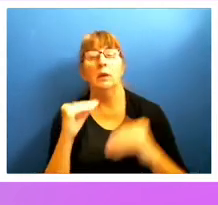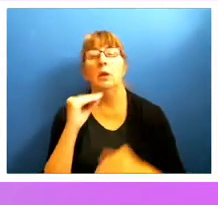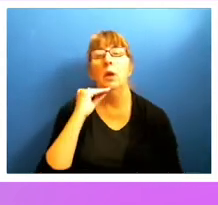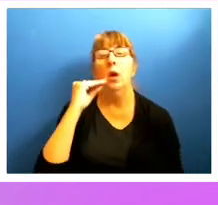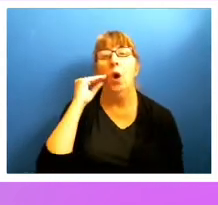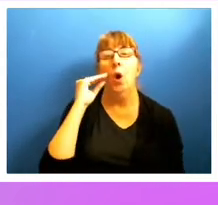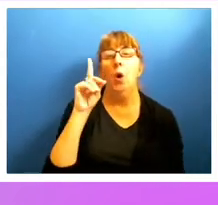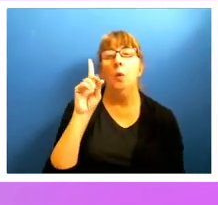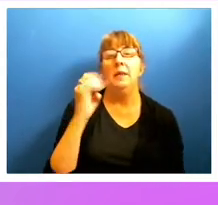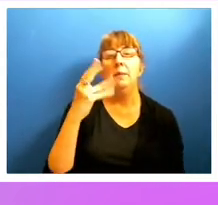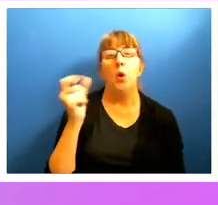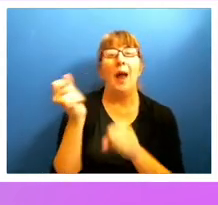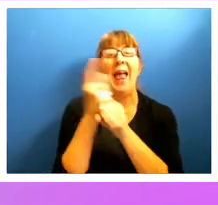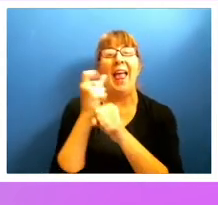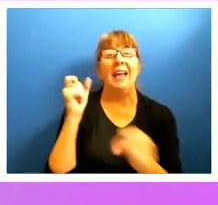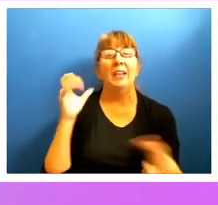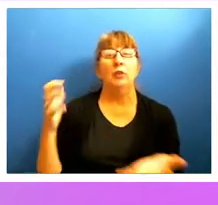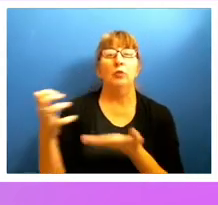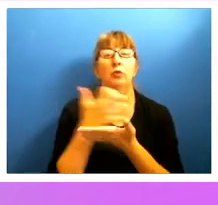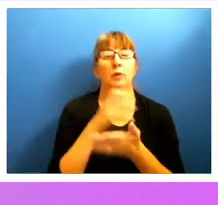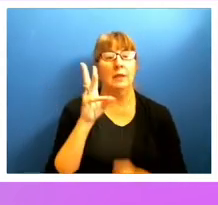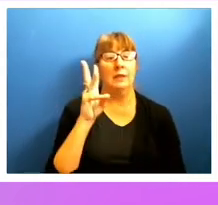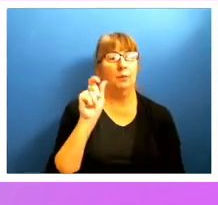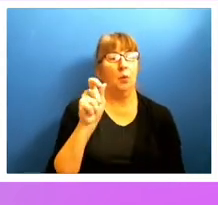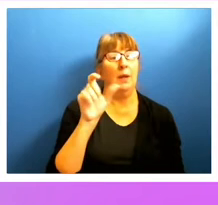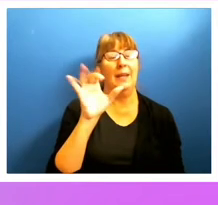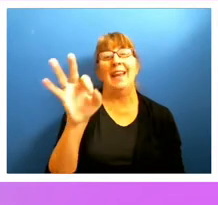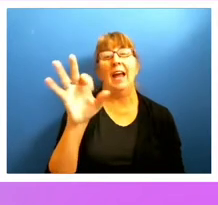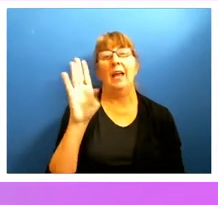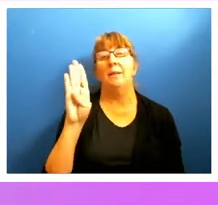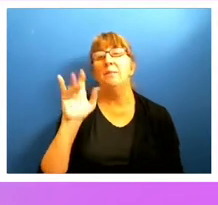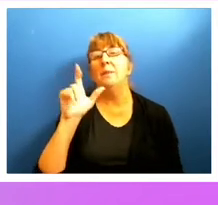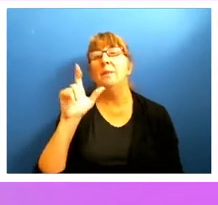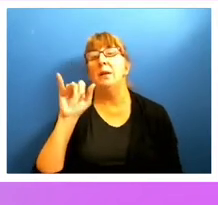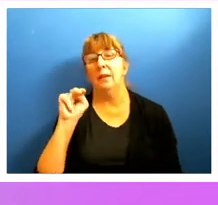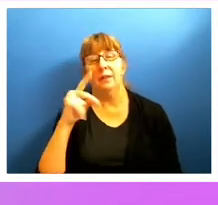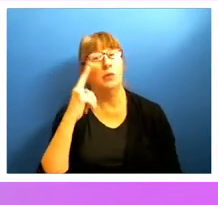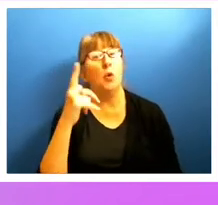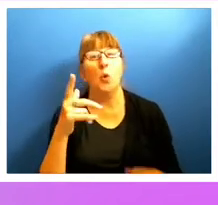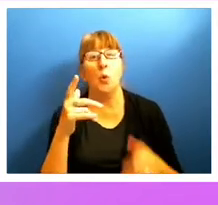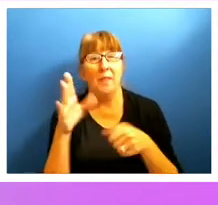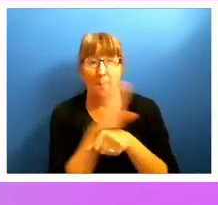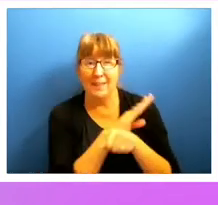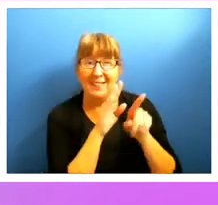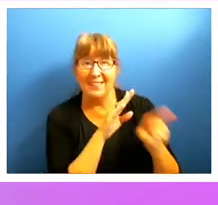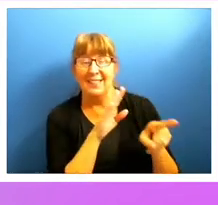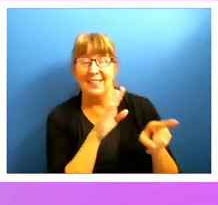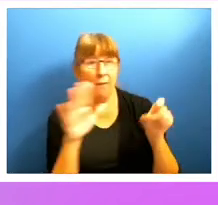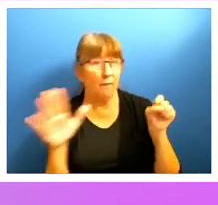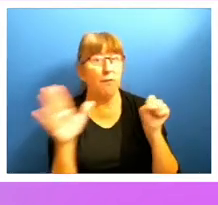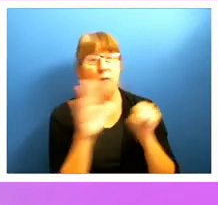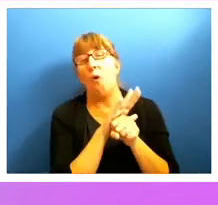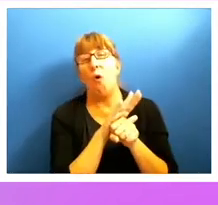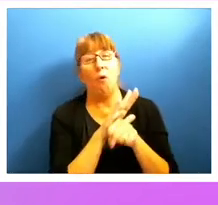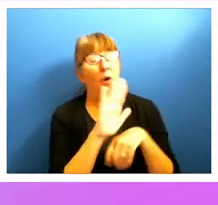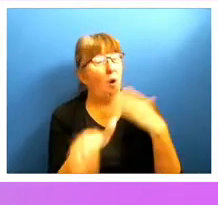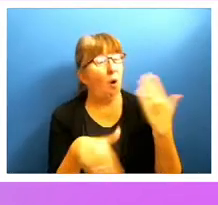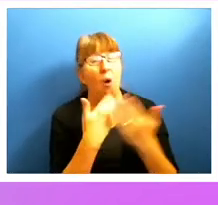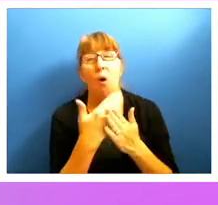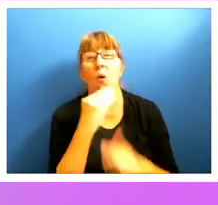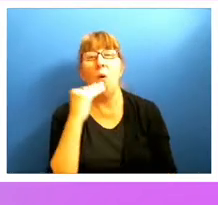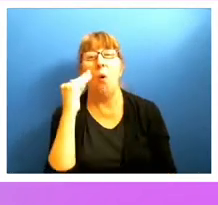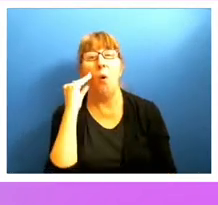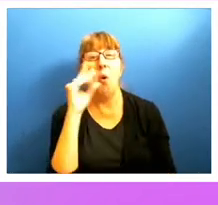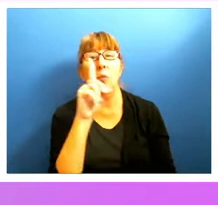annual revenue of $6.94 billion in 2018. So an entire Home Depot's worth of revenue is being lost